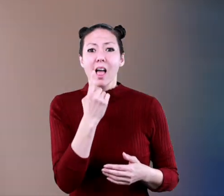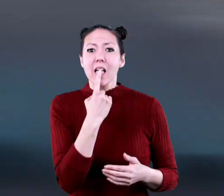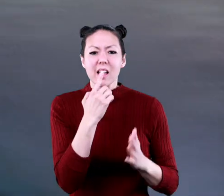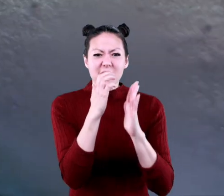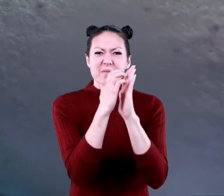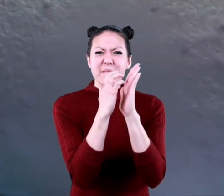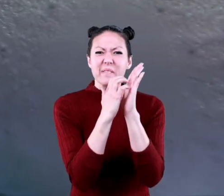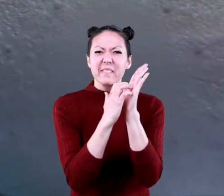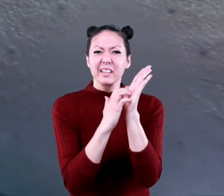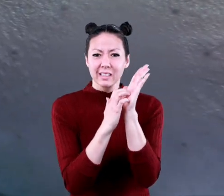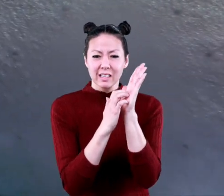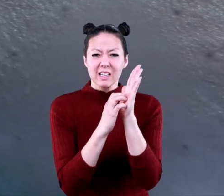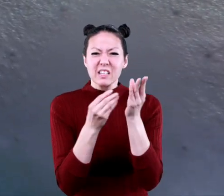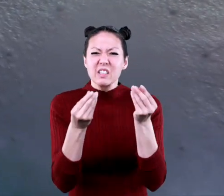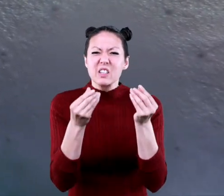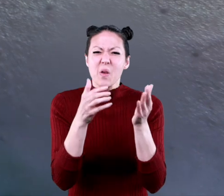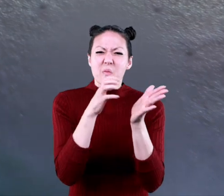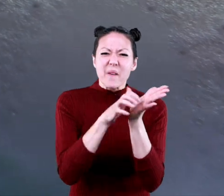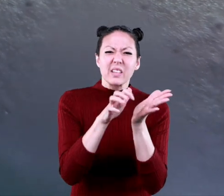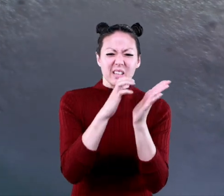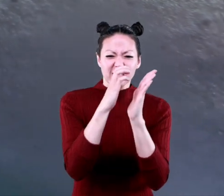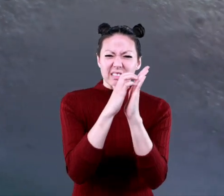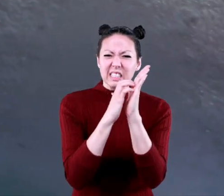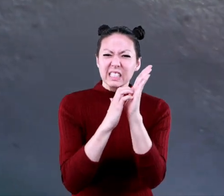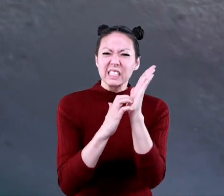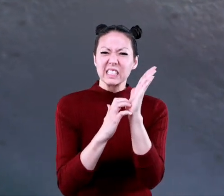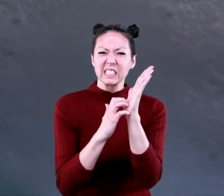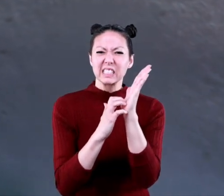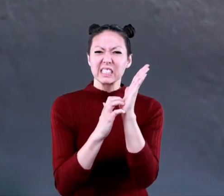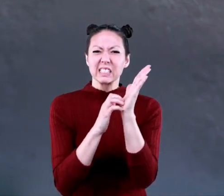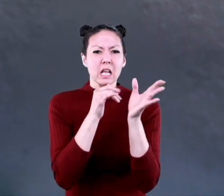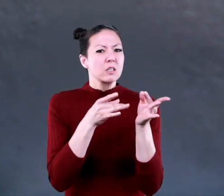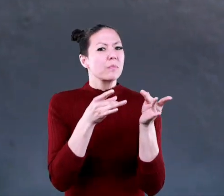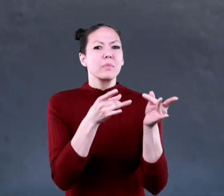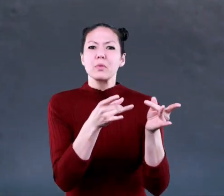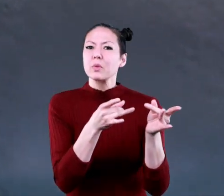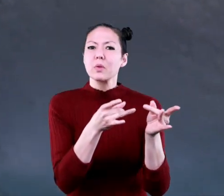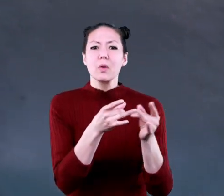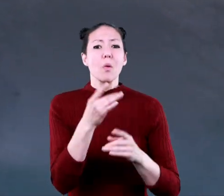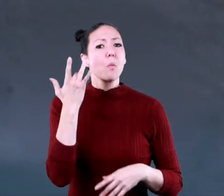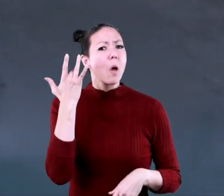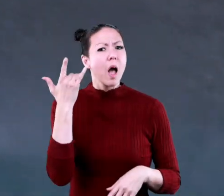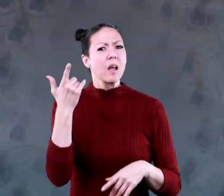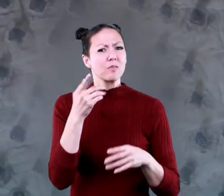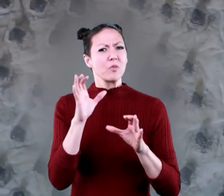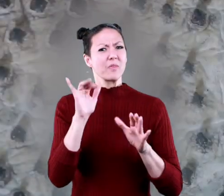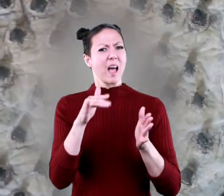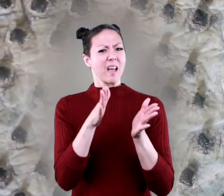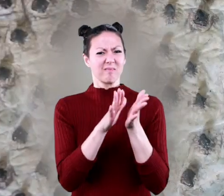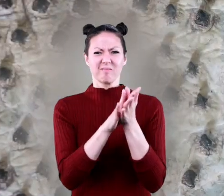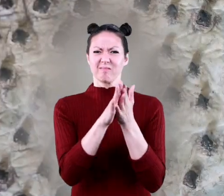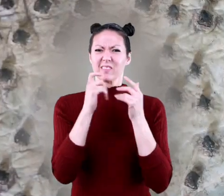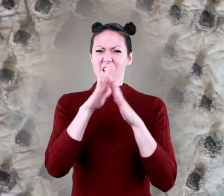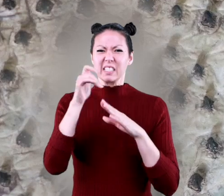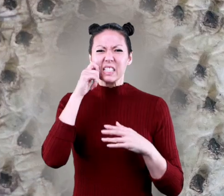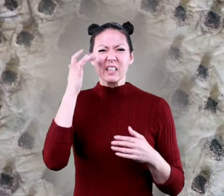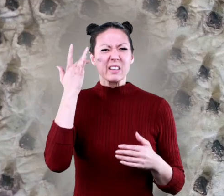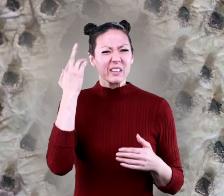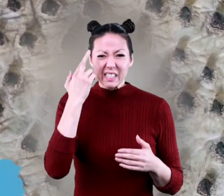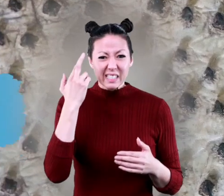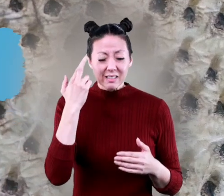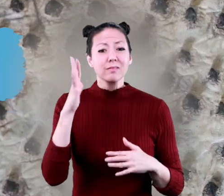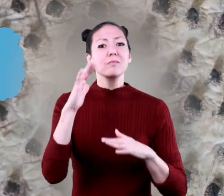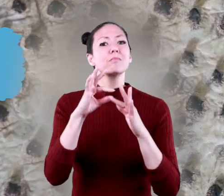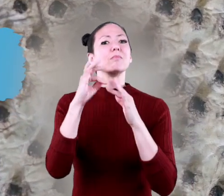It's grainy, rough, and abrasive. The reason it feels like this is because it's made up of a bunch of